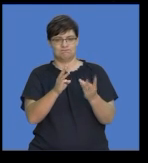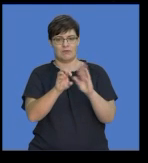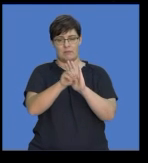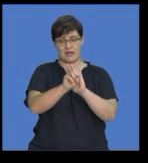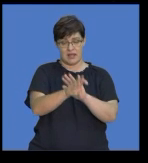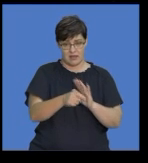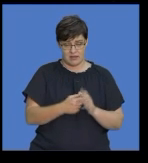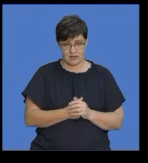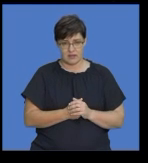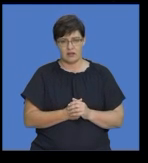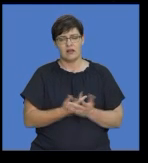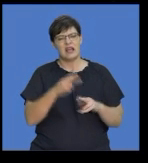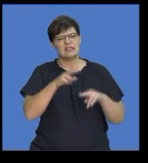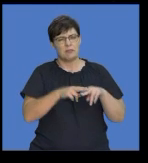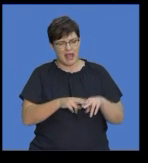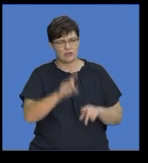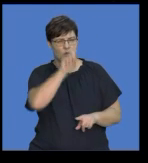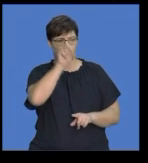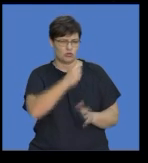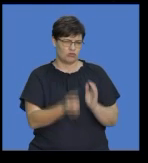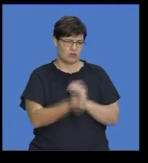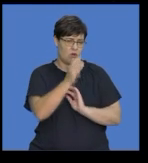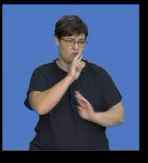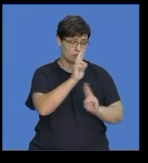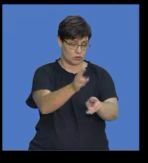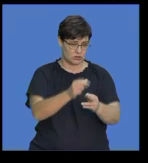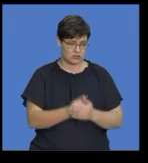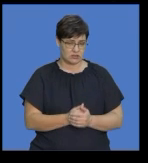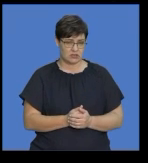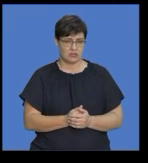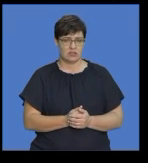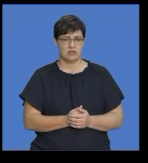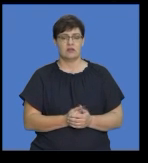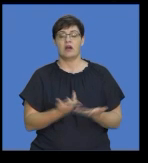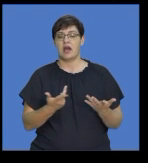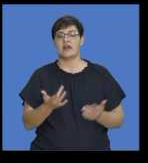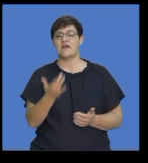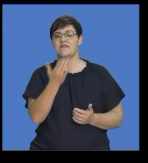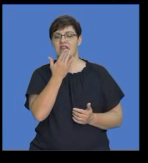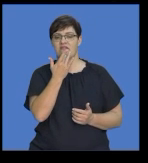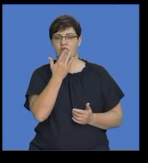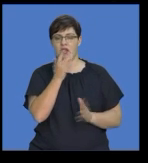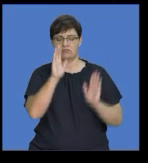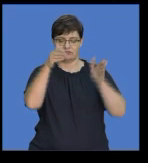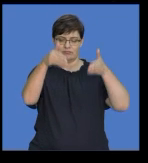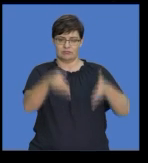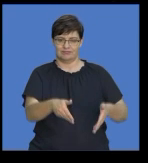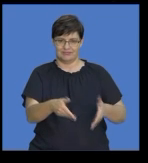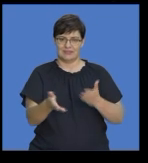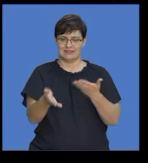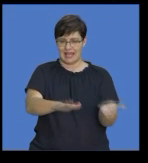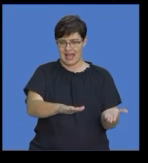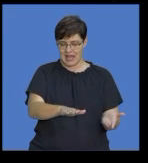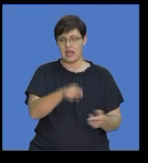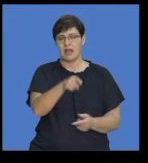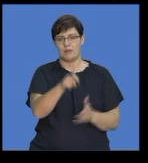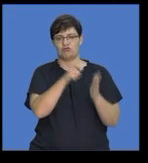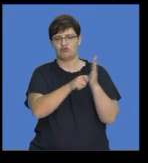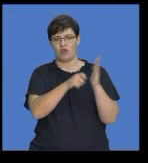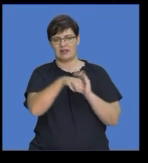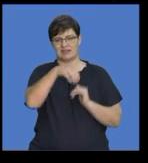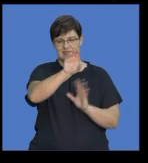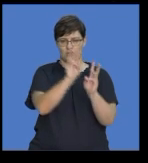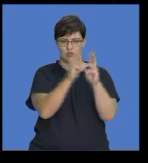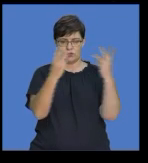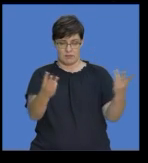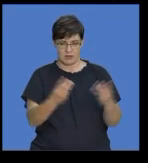That depends on the type of question you are responding to and our favorite obituary where we have to write a little piece